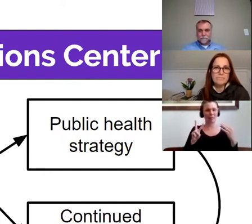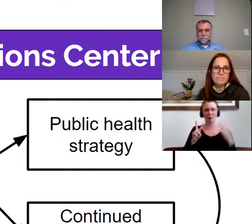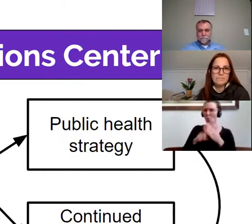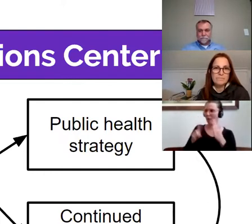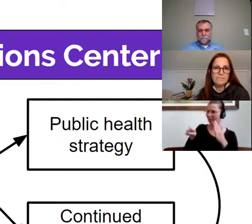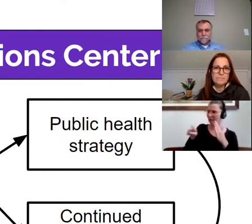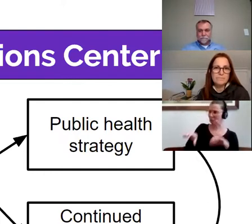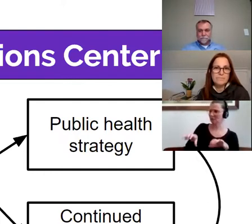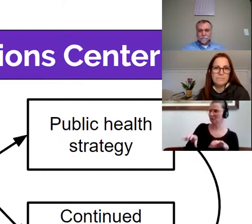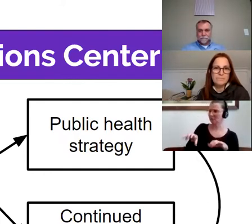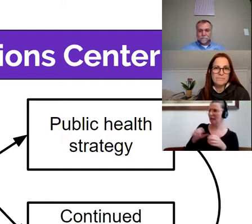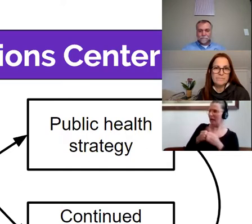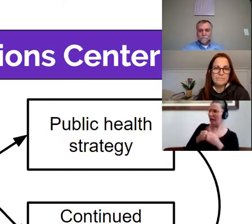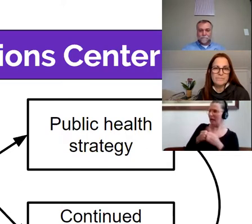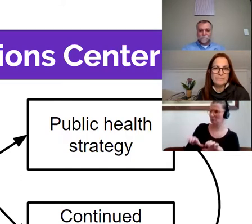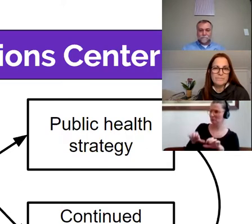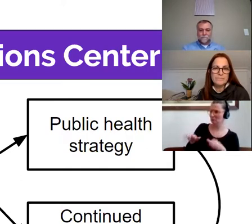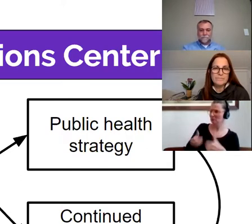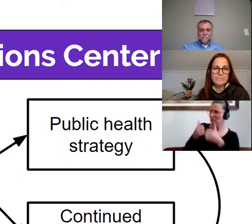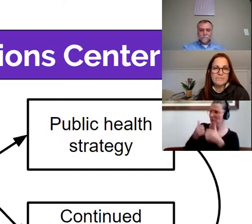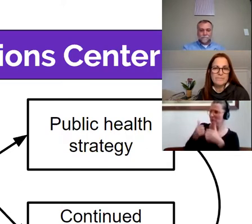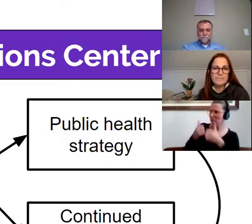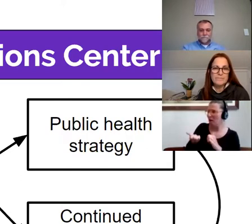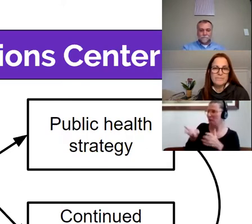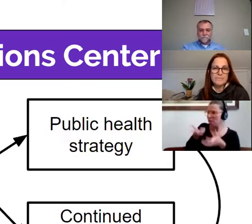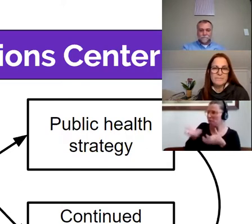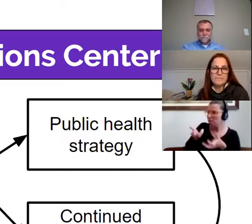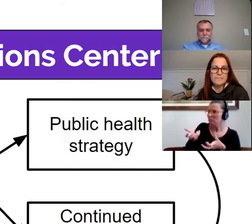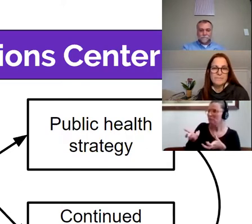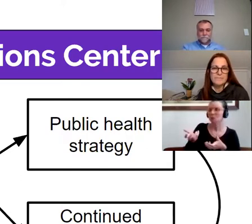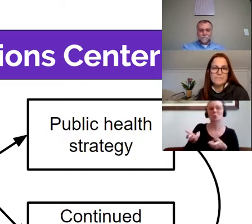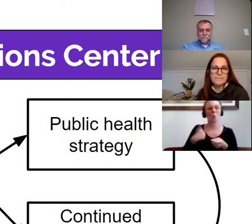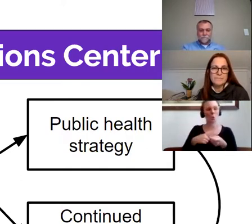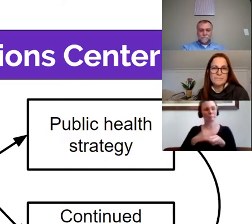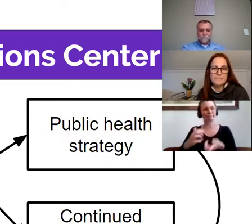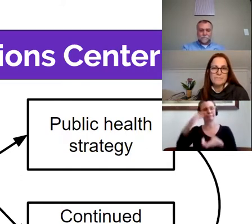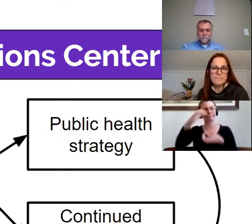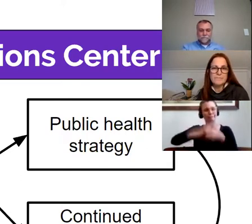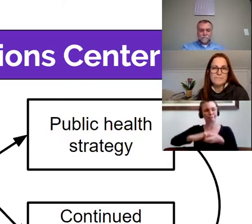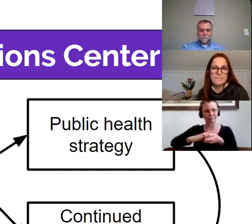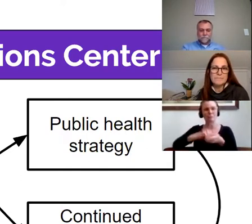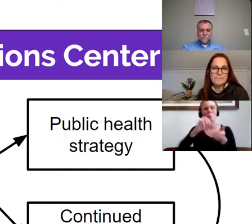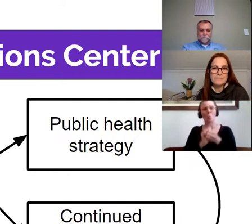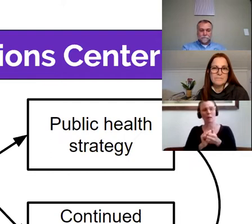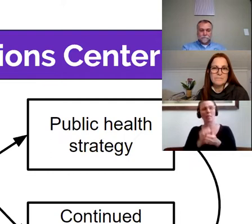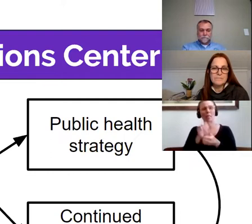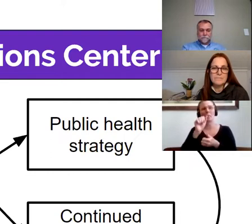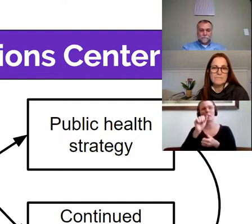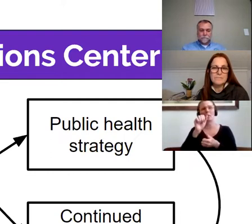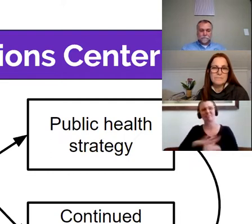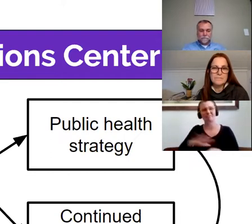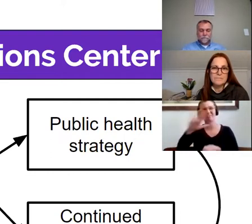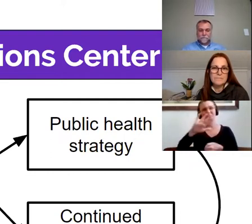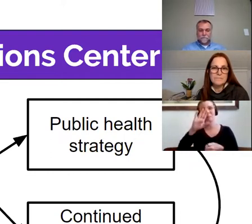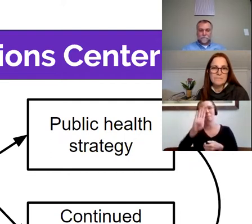to take on a challenge. And so we've been coordinating and working with our regional partners, cities and towns around metropolitan Boston, around the commonwealth